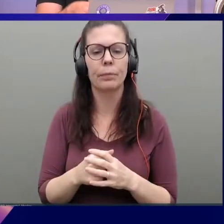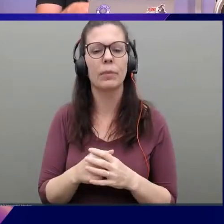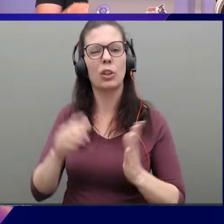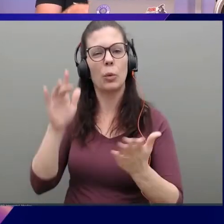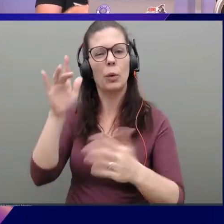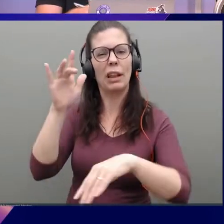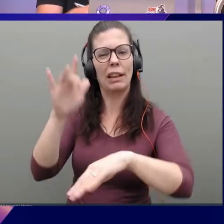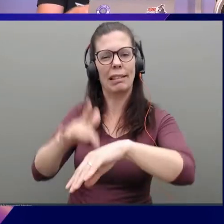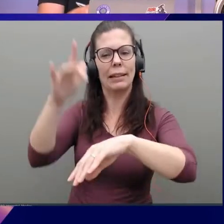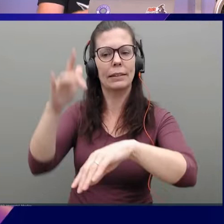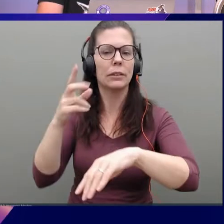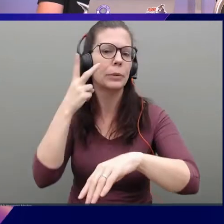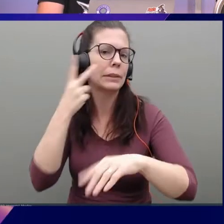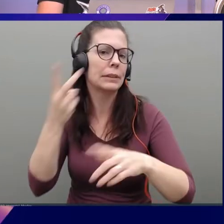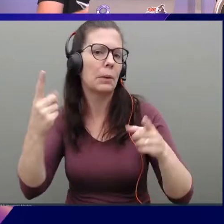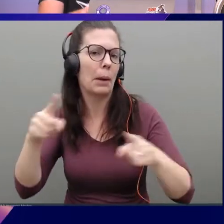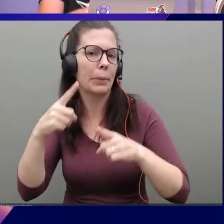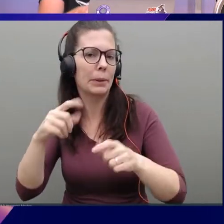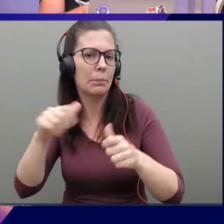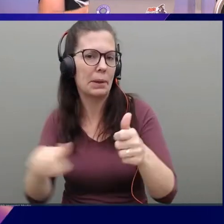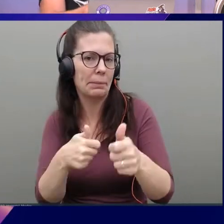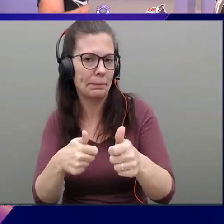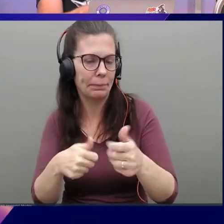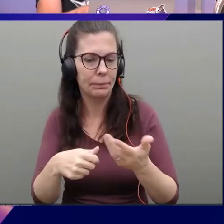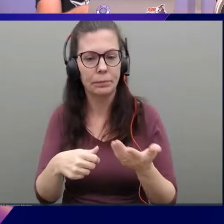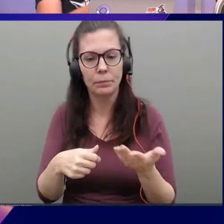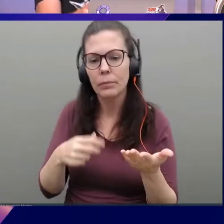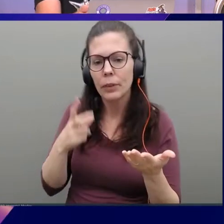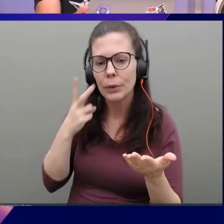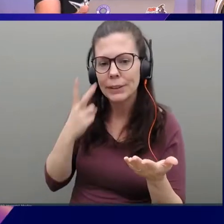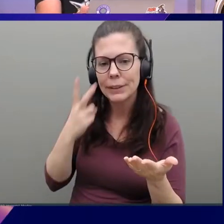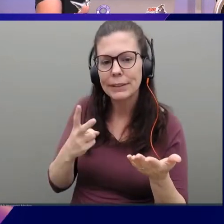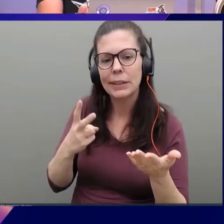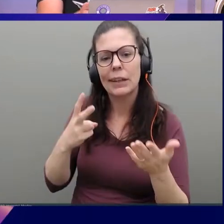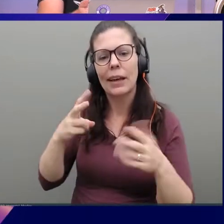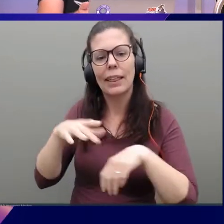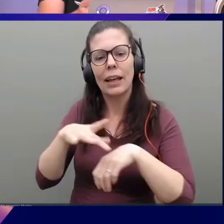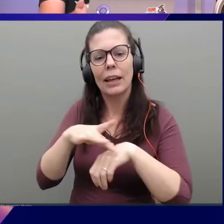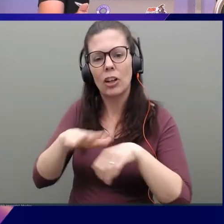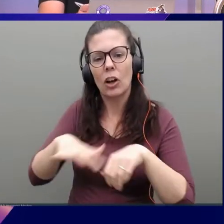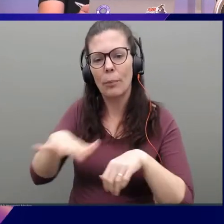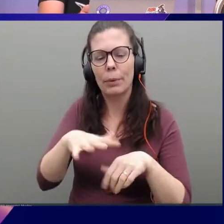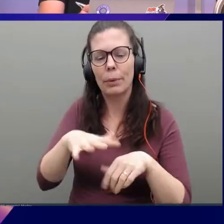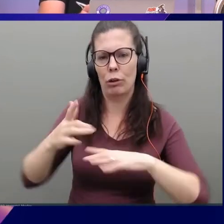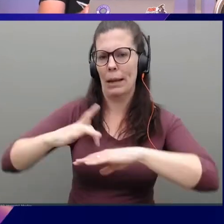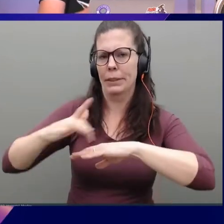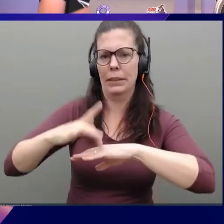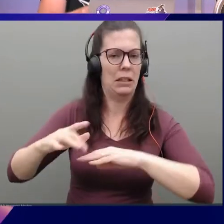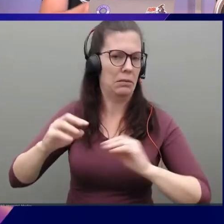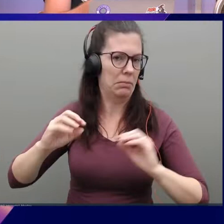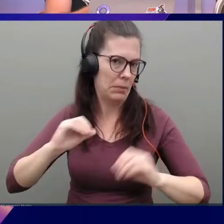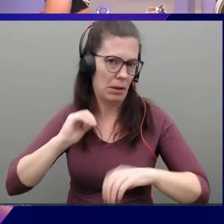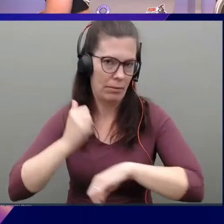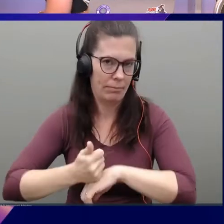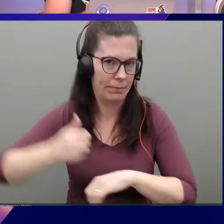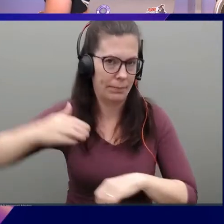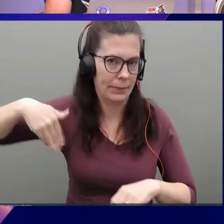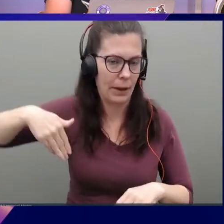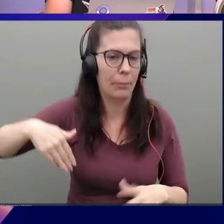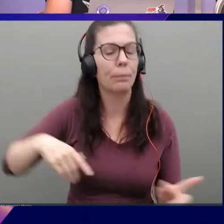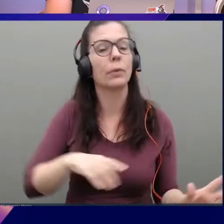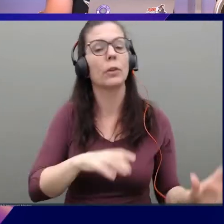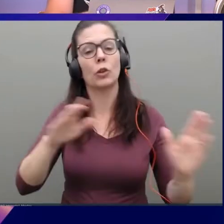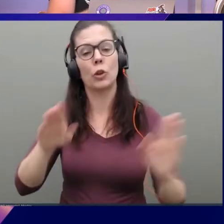under the hood here. So you can see here there's this pretty topology that's empty right now because nothing's been created yet. If you go to the core network